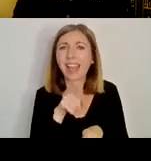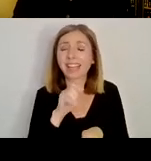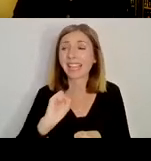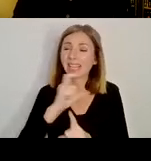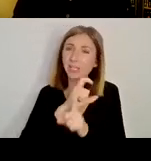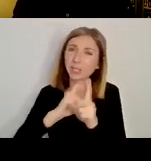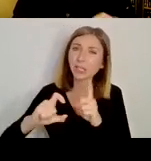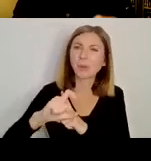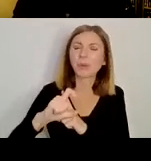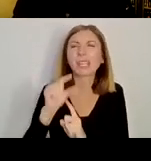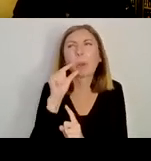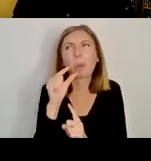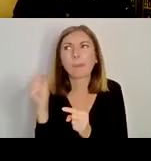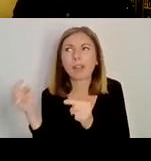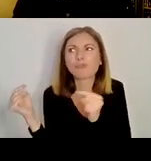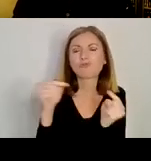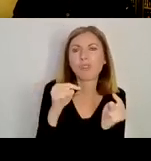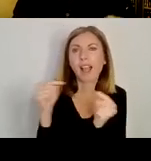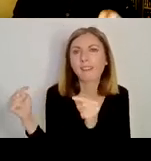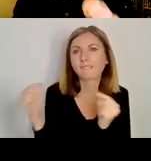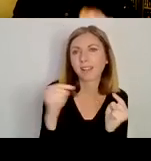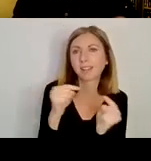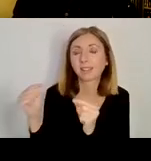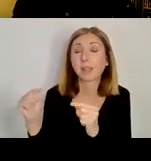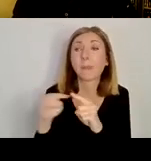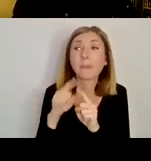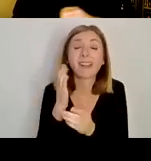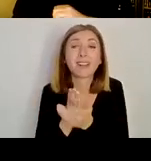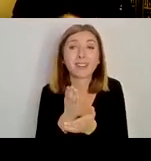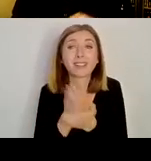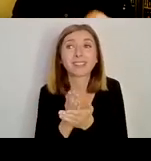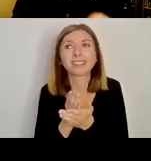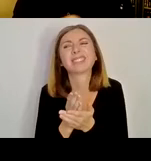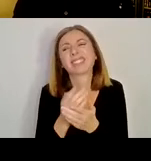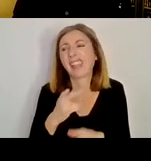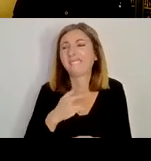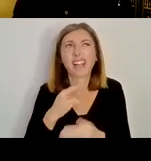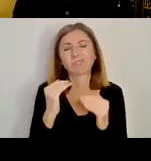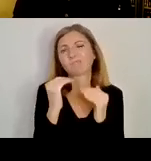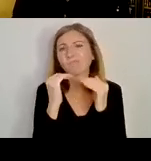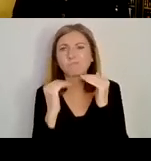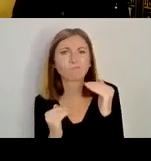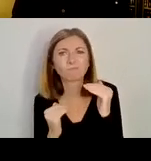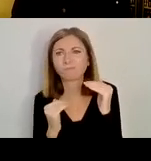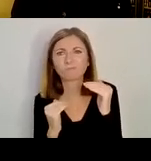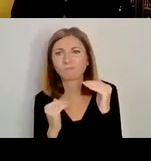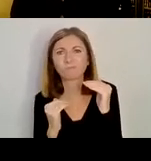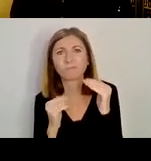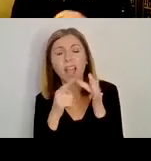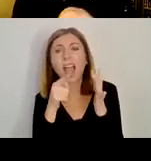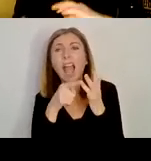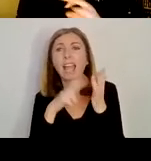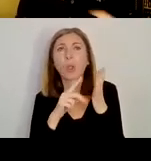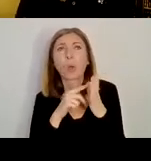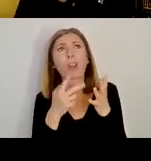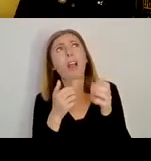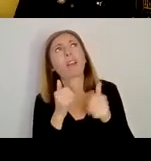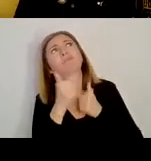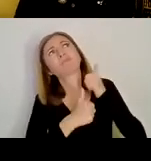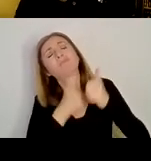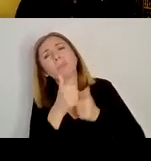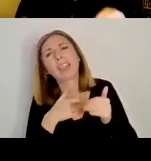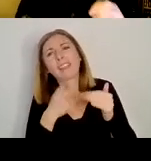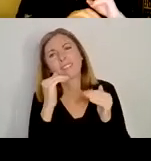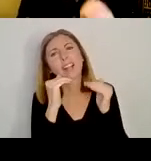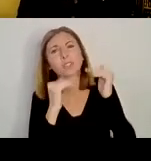bit as rivals, but ultimately as being inferior to Iona and to Columcilla. And behind that